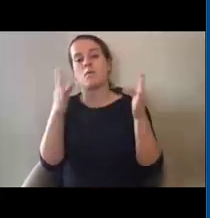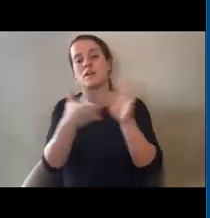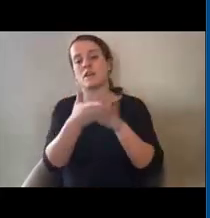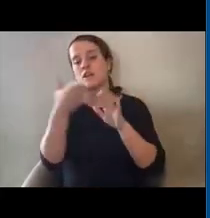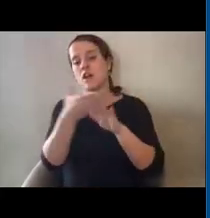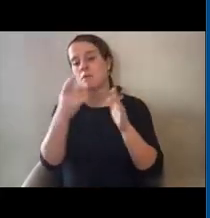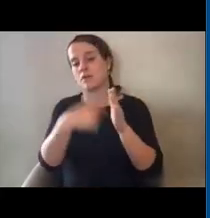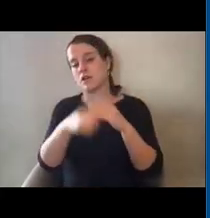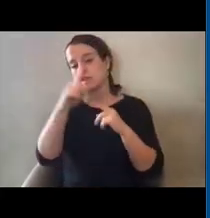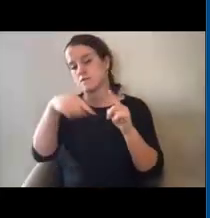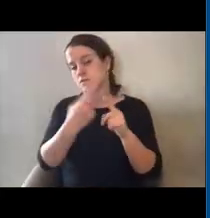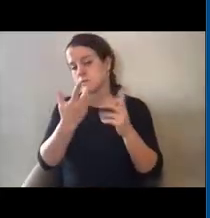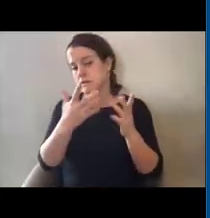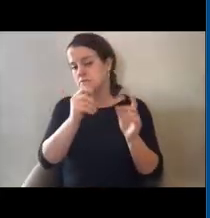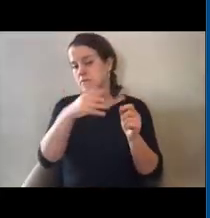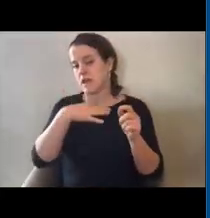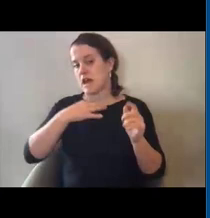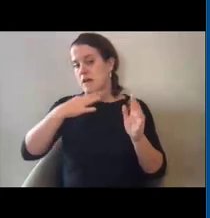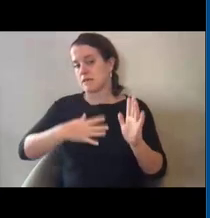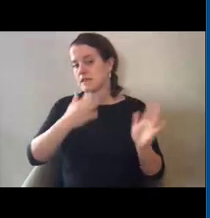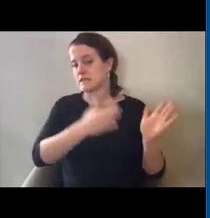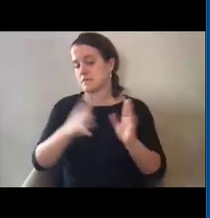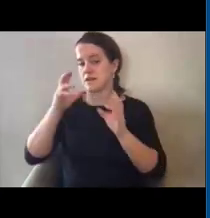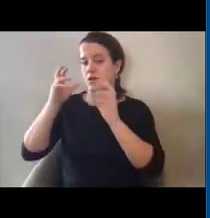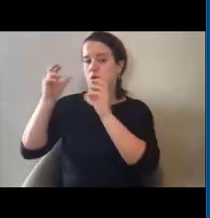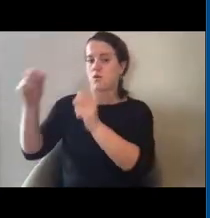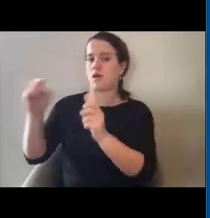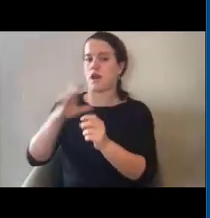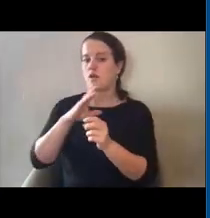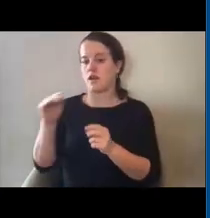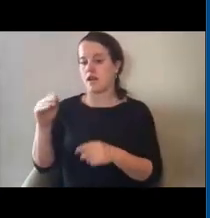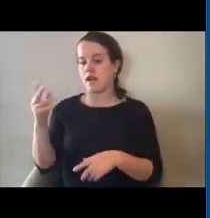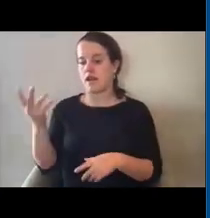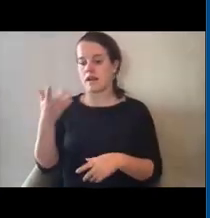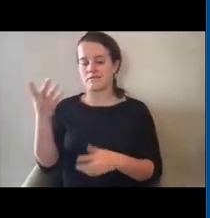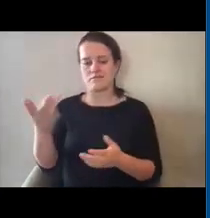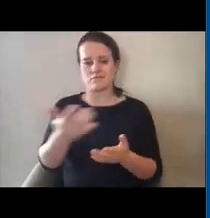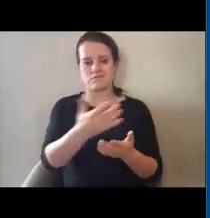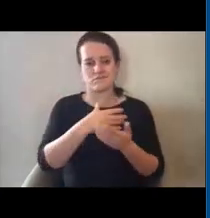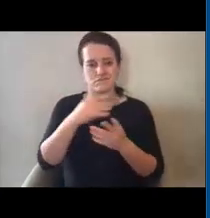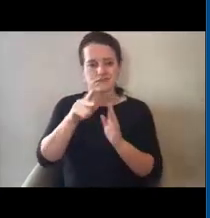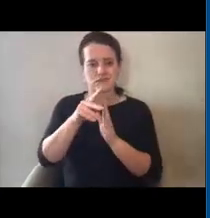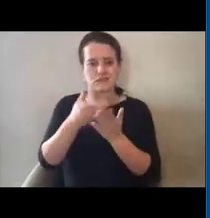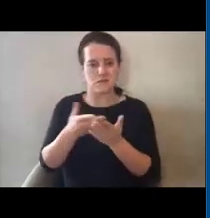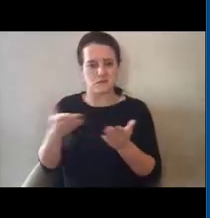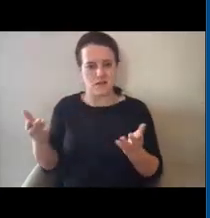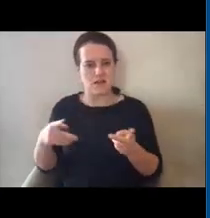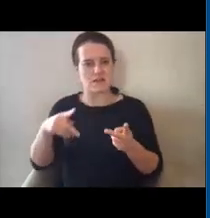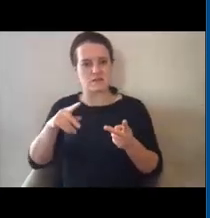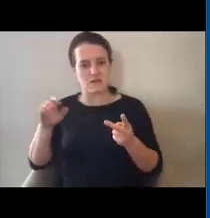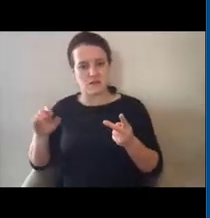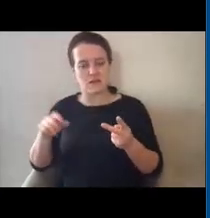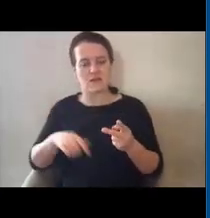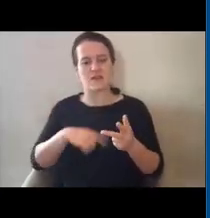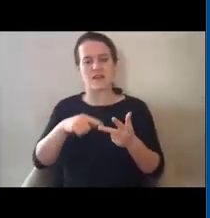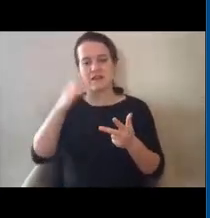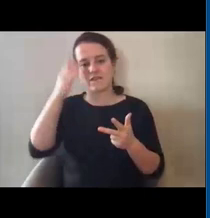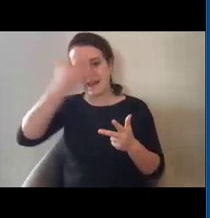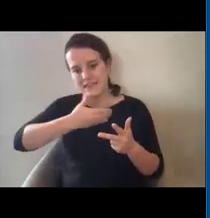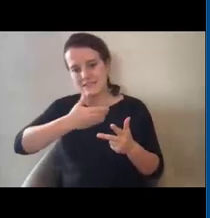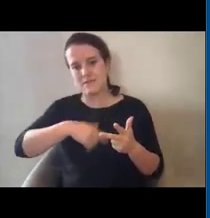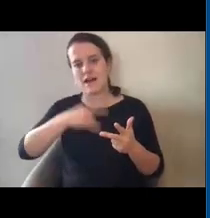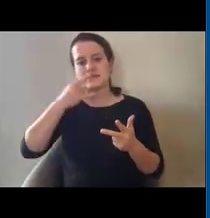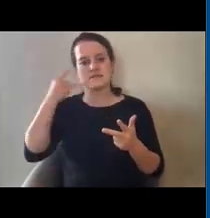uh, applicants are going out and, um, gathering supplies, say PPE, PPE, face masks,